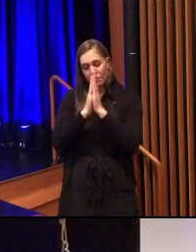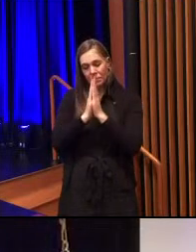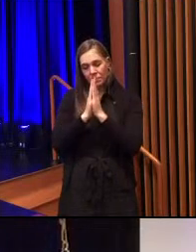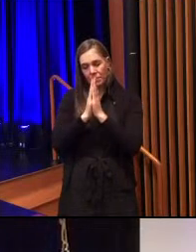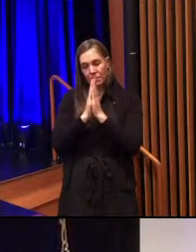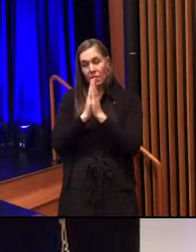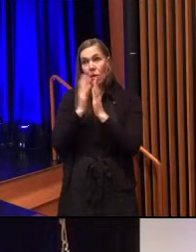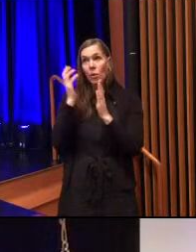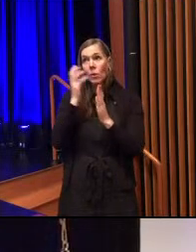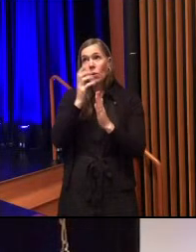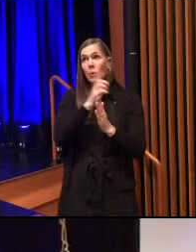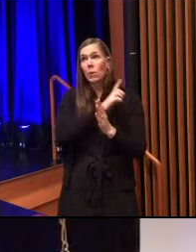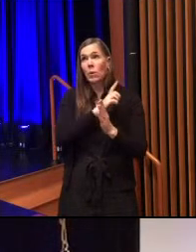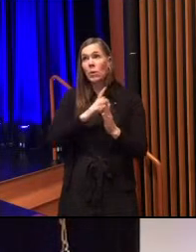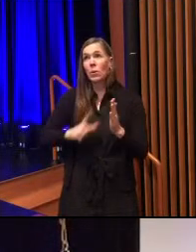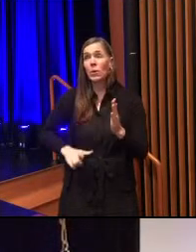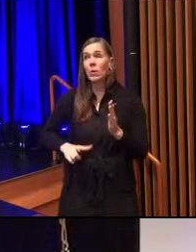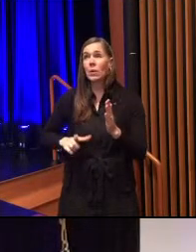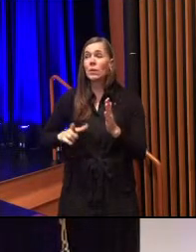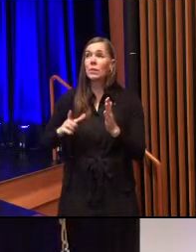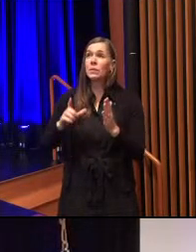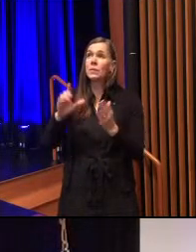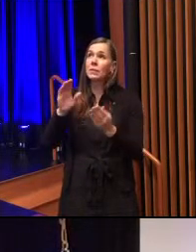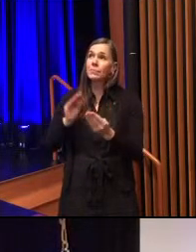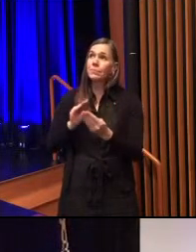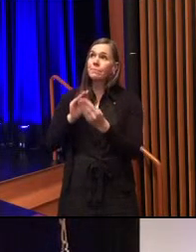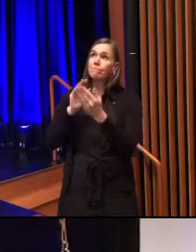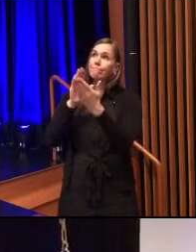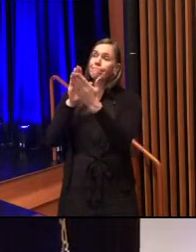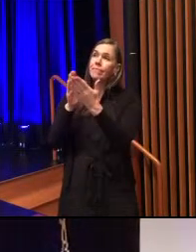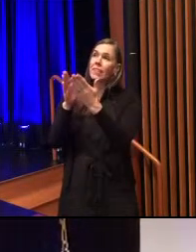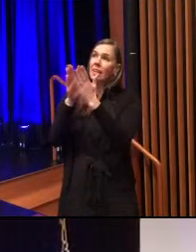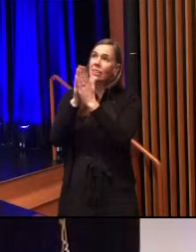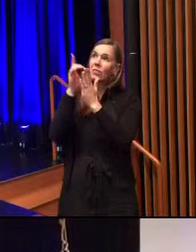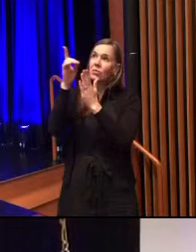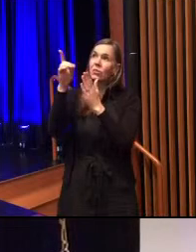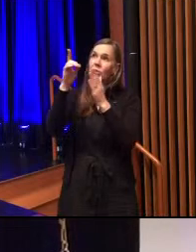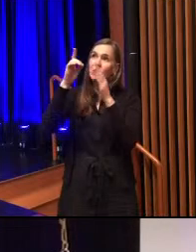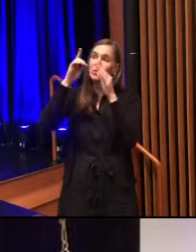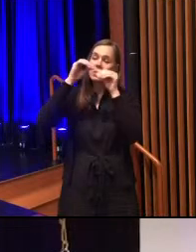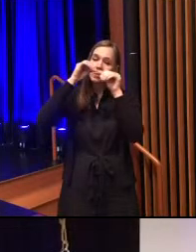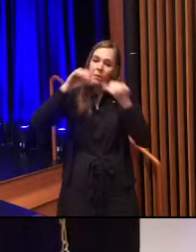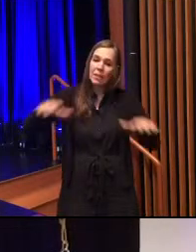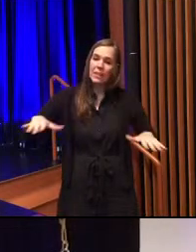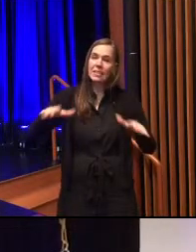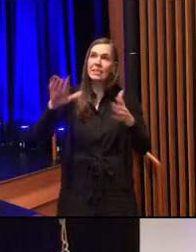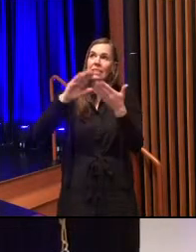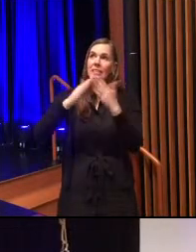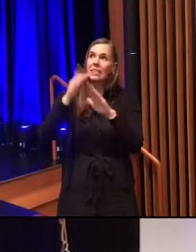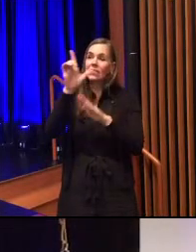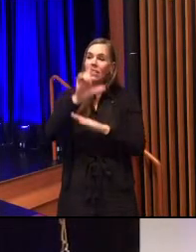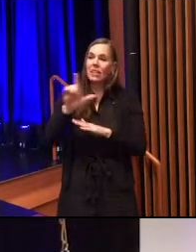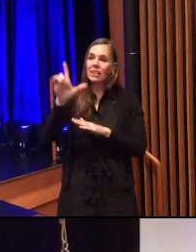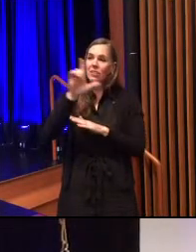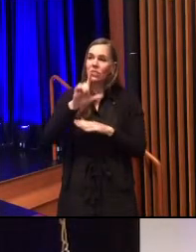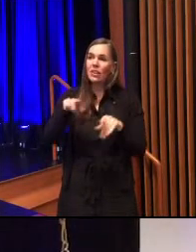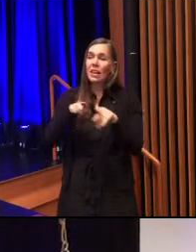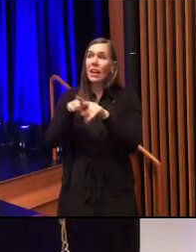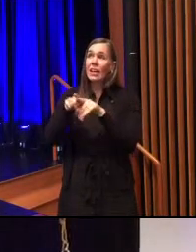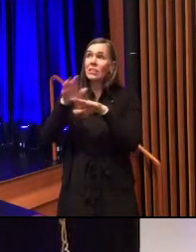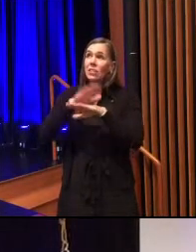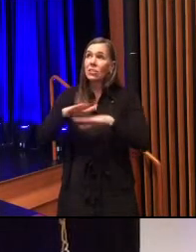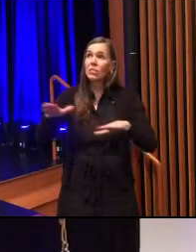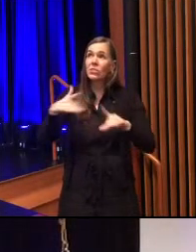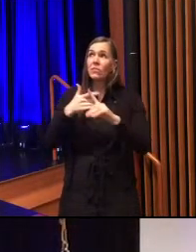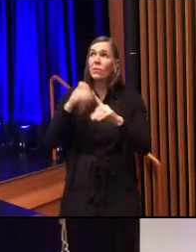O Lord we stand before you asking to shower the city of Lancaster with your blessings. As children of